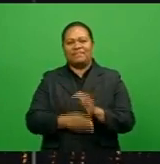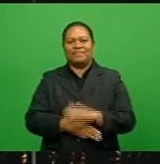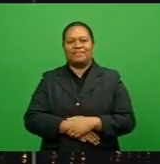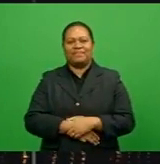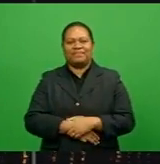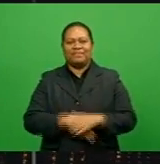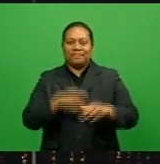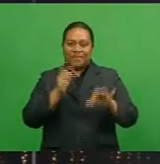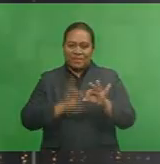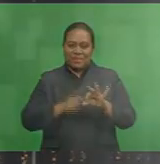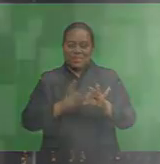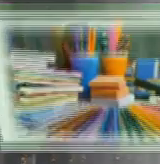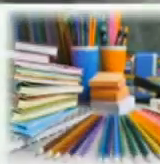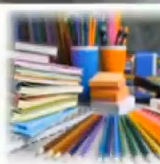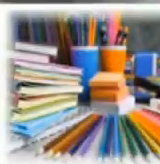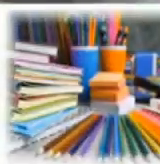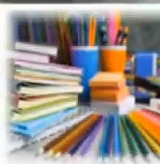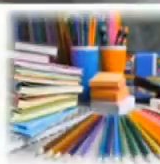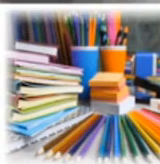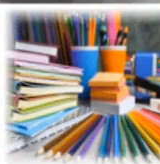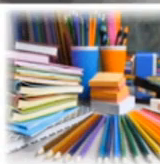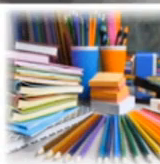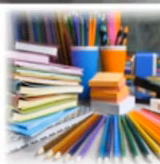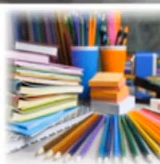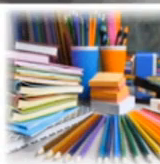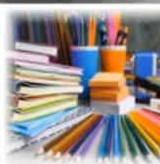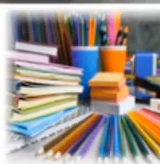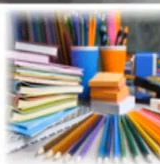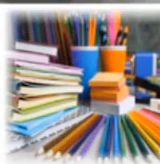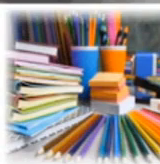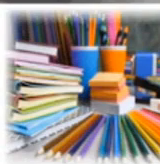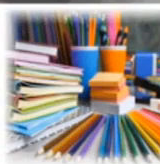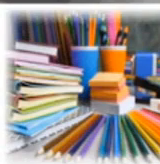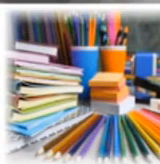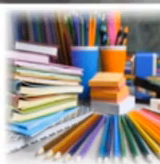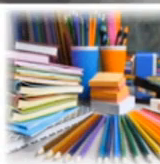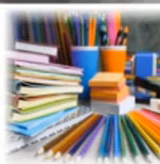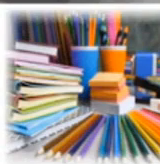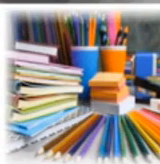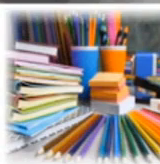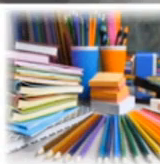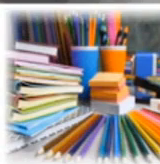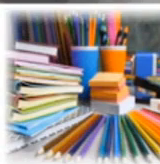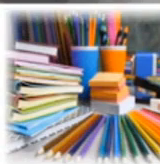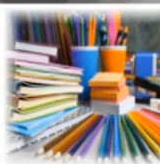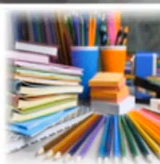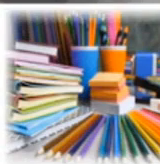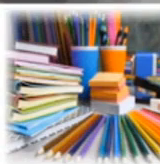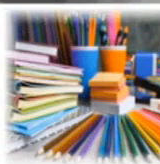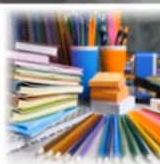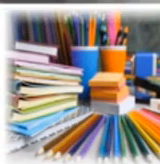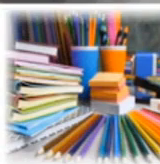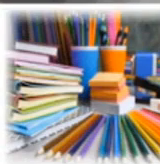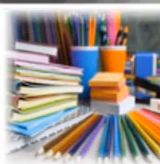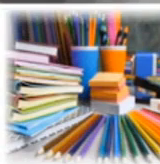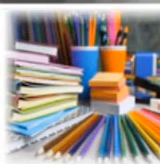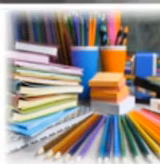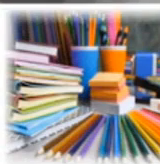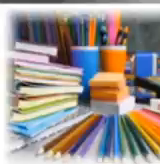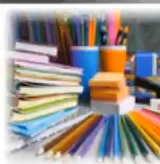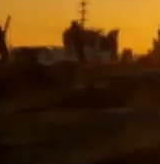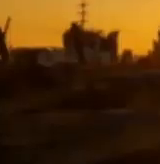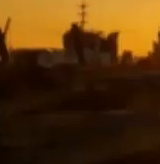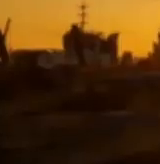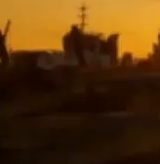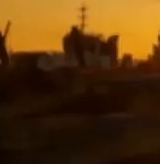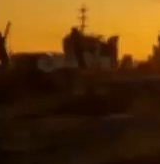A poll question we're asking. Will it be the toughest school term to date for students? Visit our FBC website to answer. And